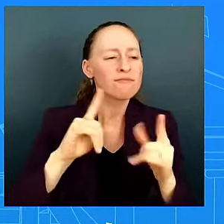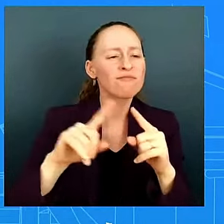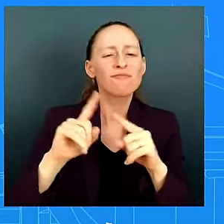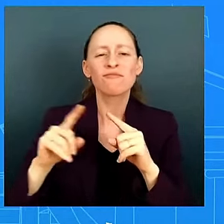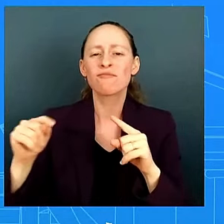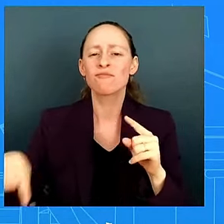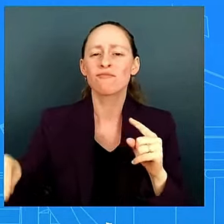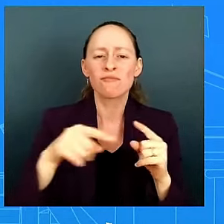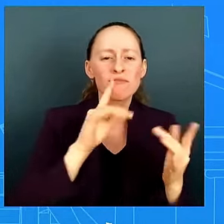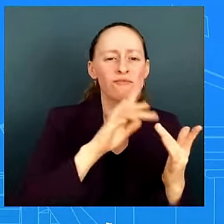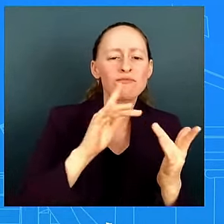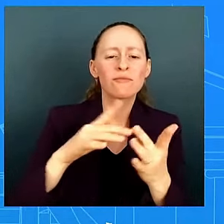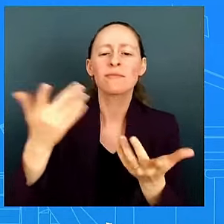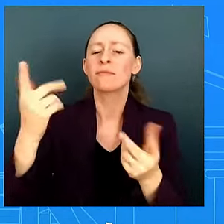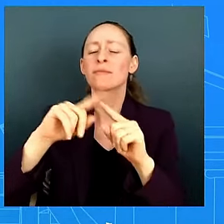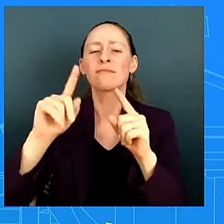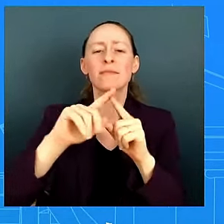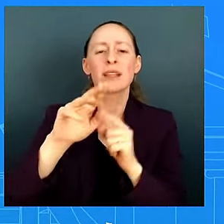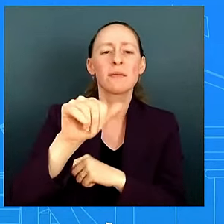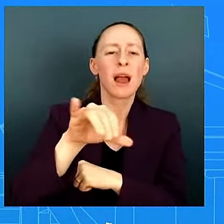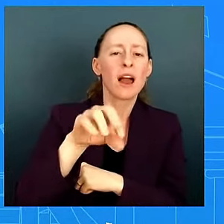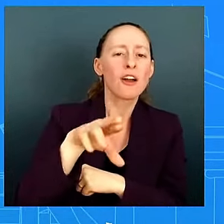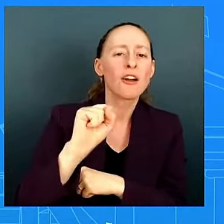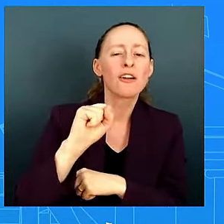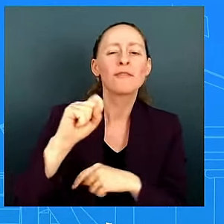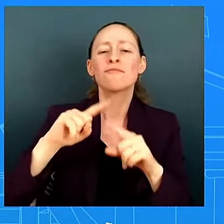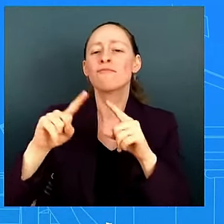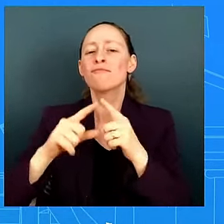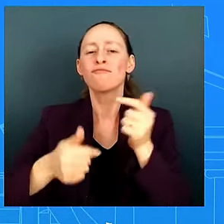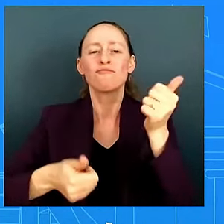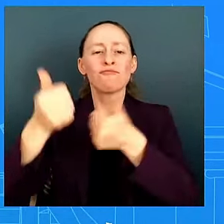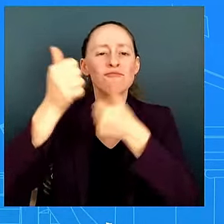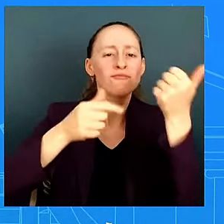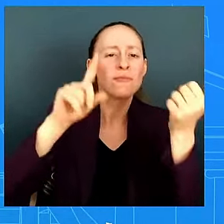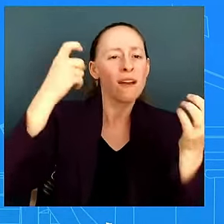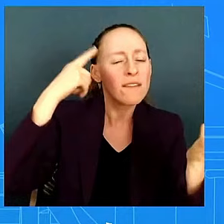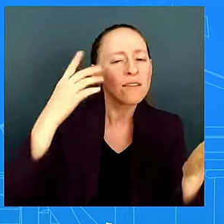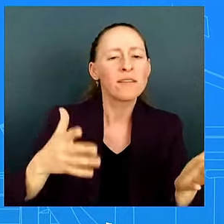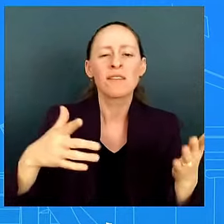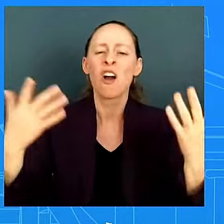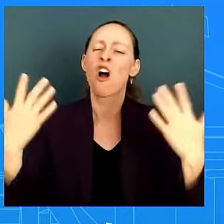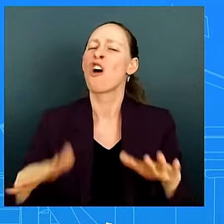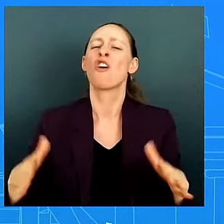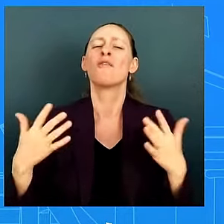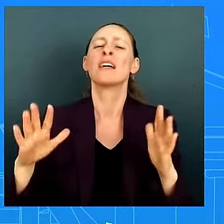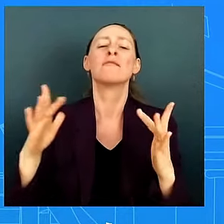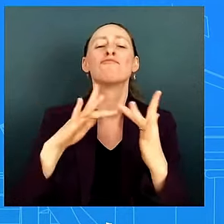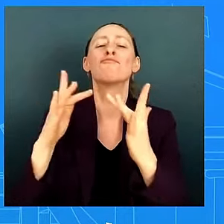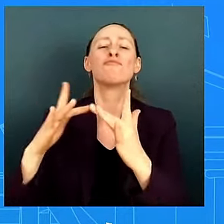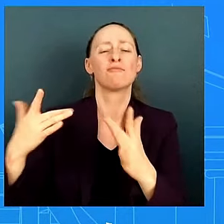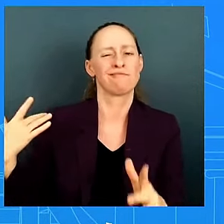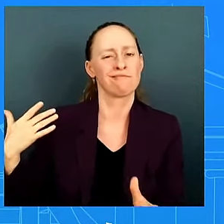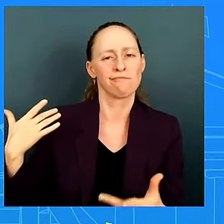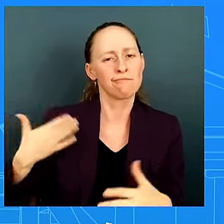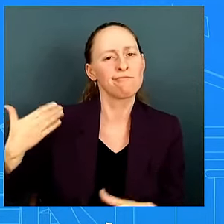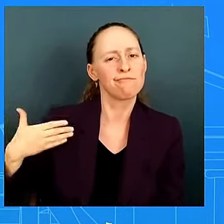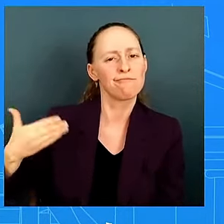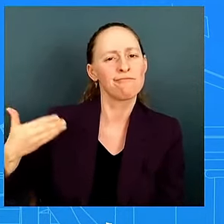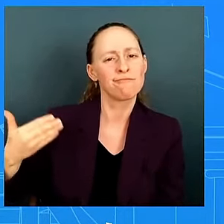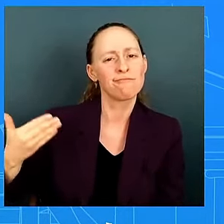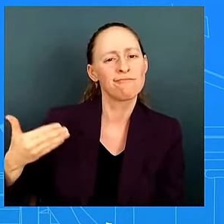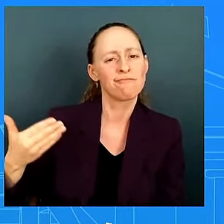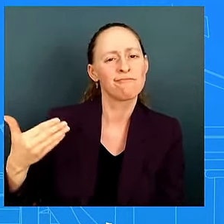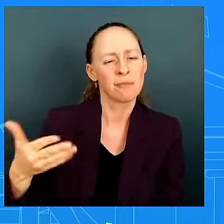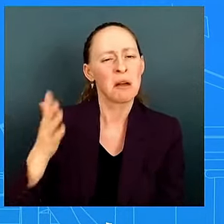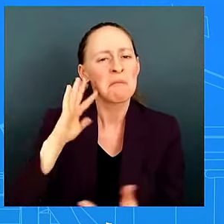congressional congressional leaders that is something that is a regular engagement uh obviously the president himself will engage with them this week does he still have a cold